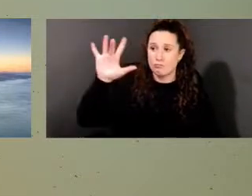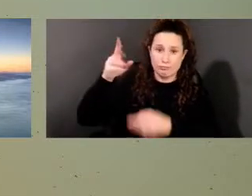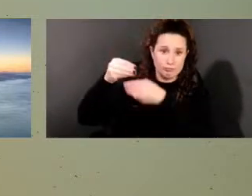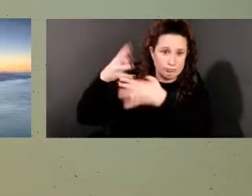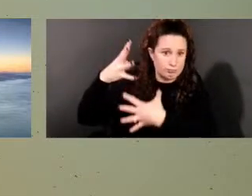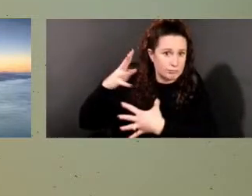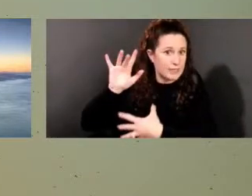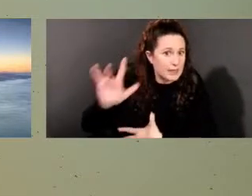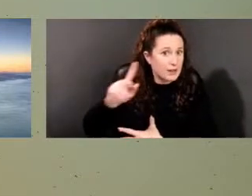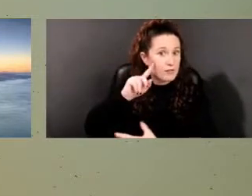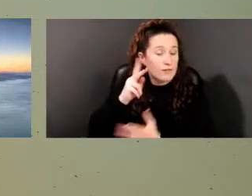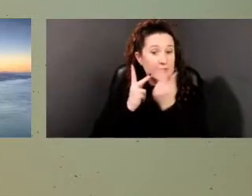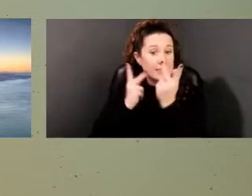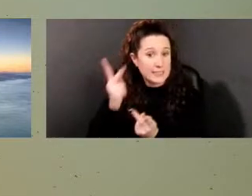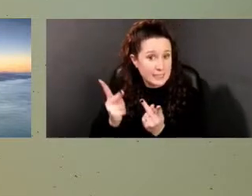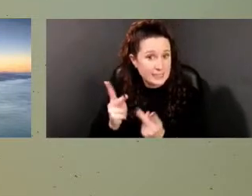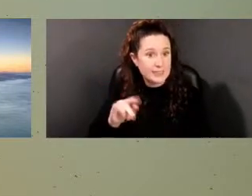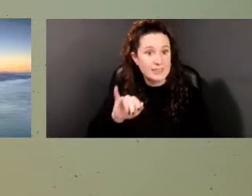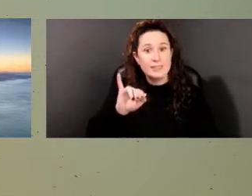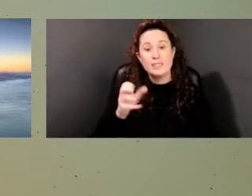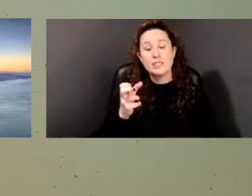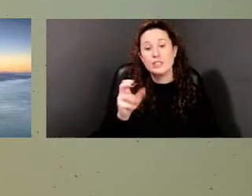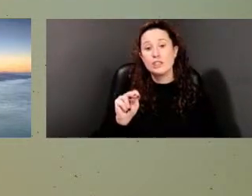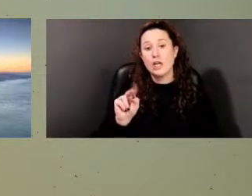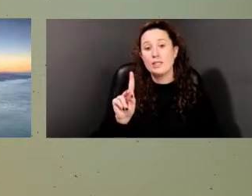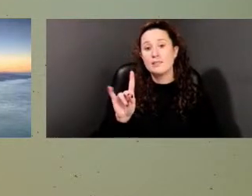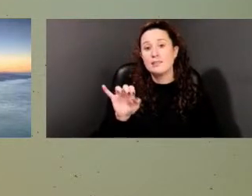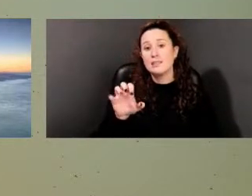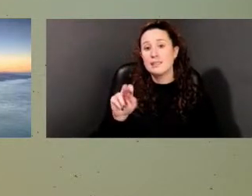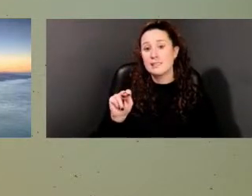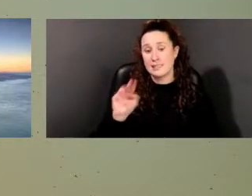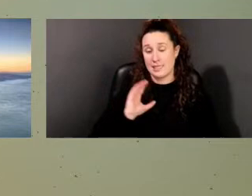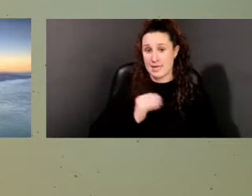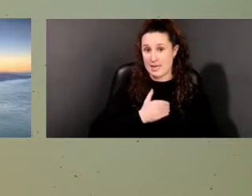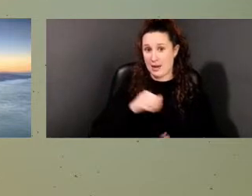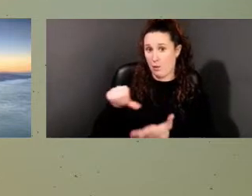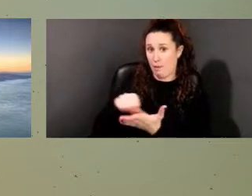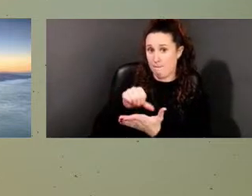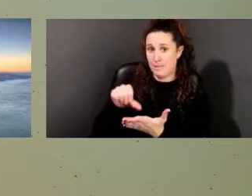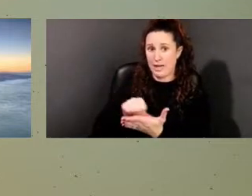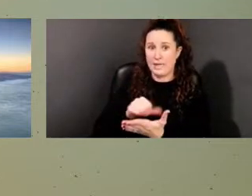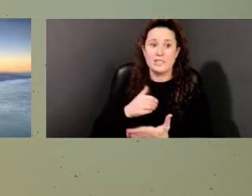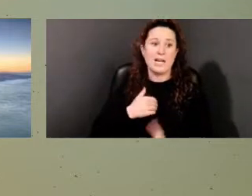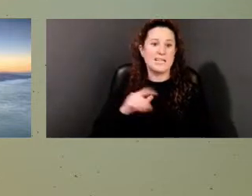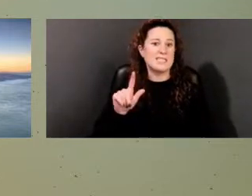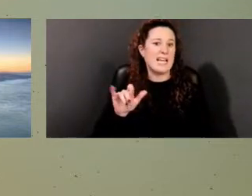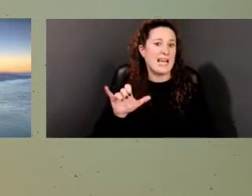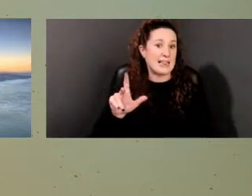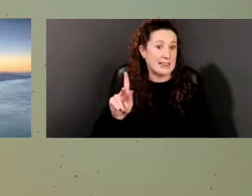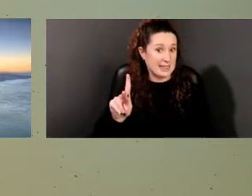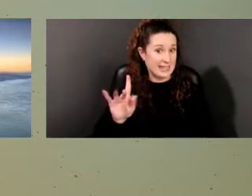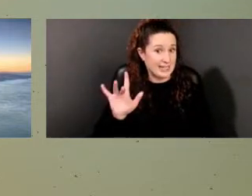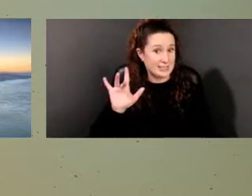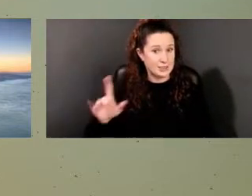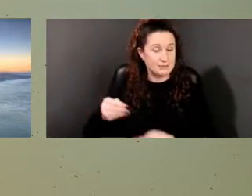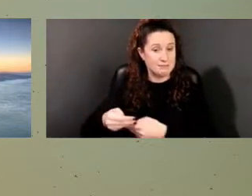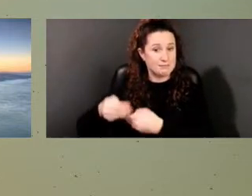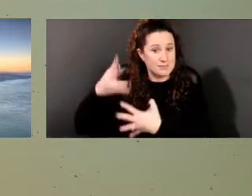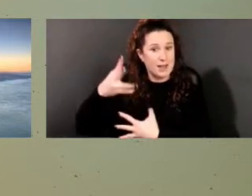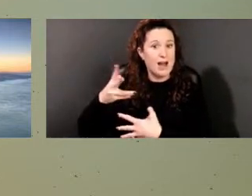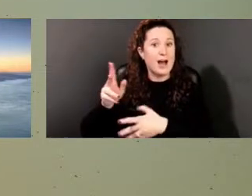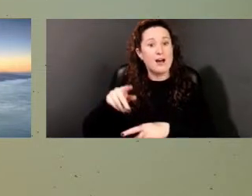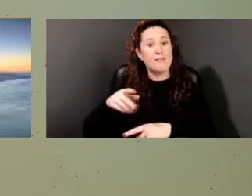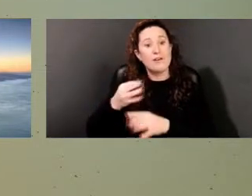the Don Dickinson Plantations page is a link to a list of enslaved and free black people. That's